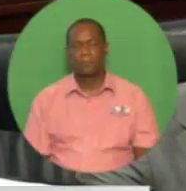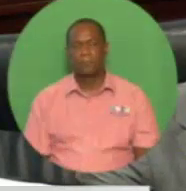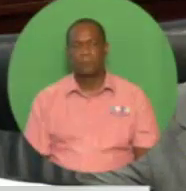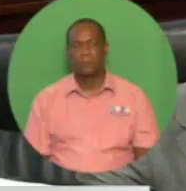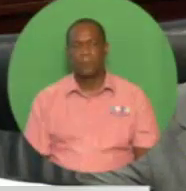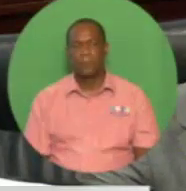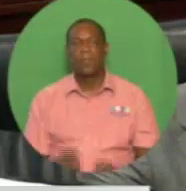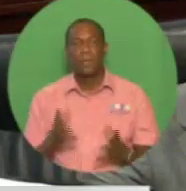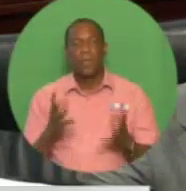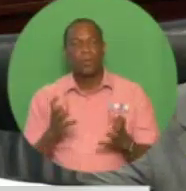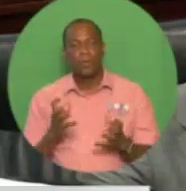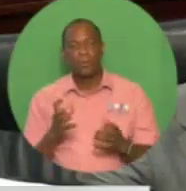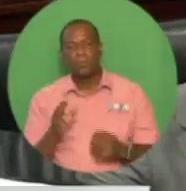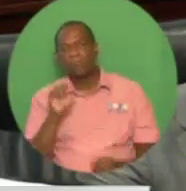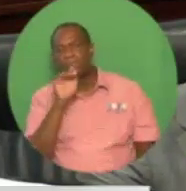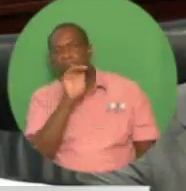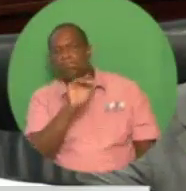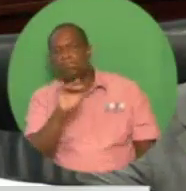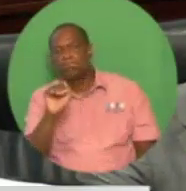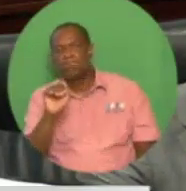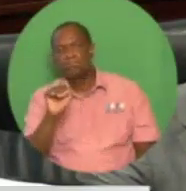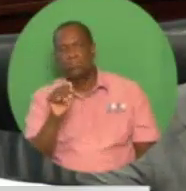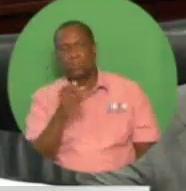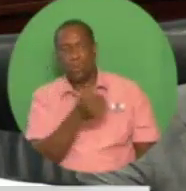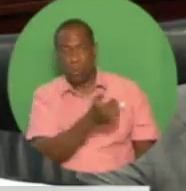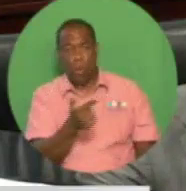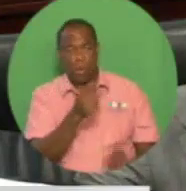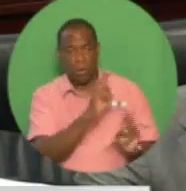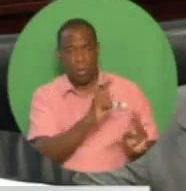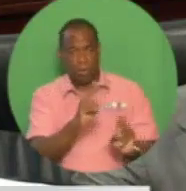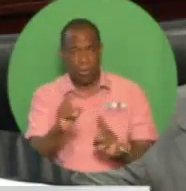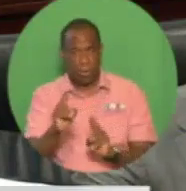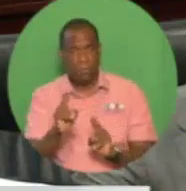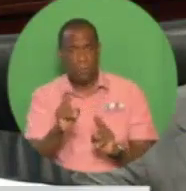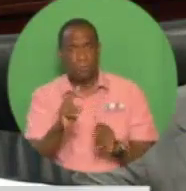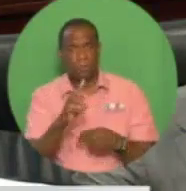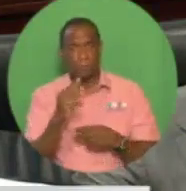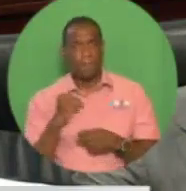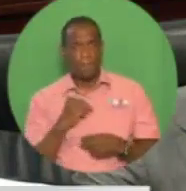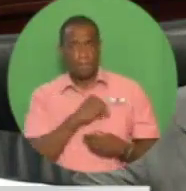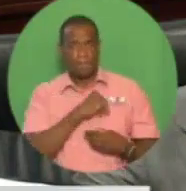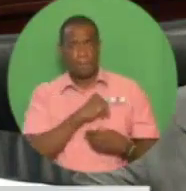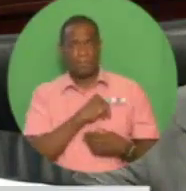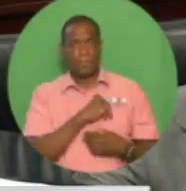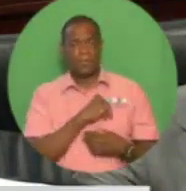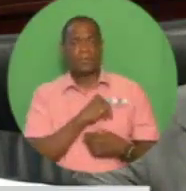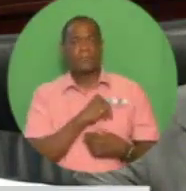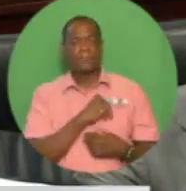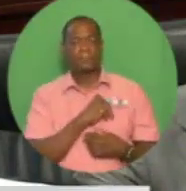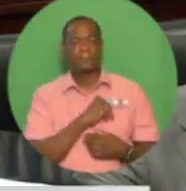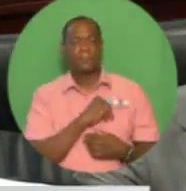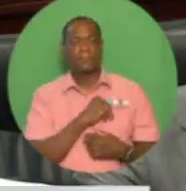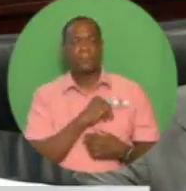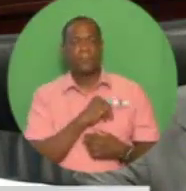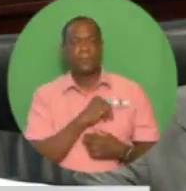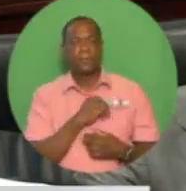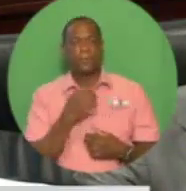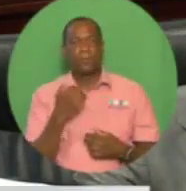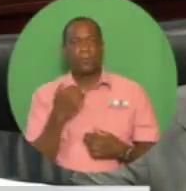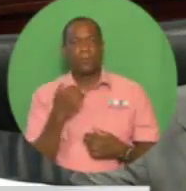remind honorable members that the consultative process at that time involved over 80 national consultations